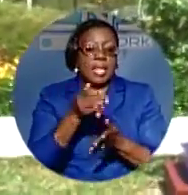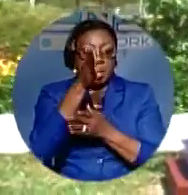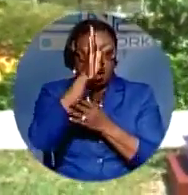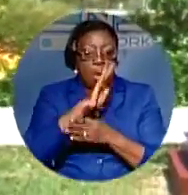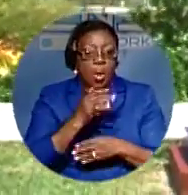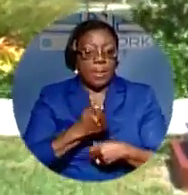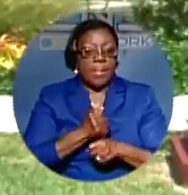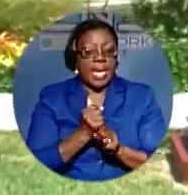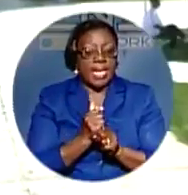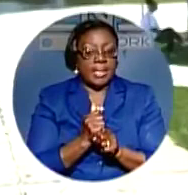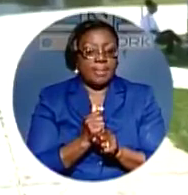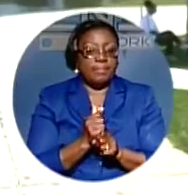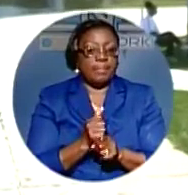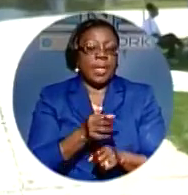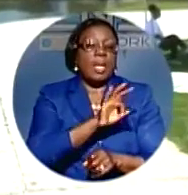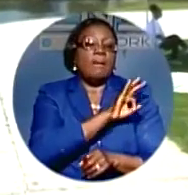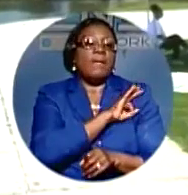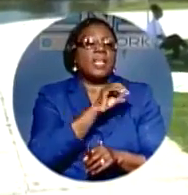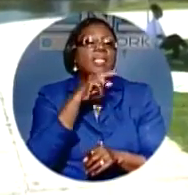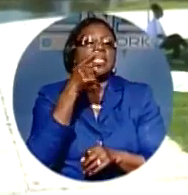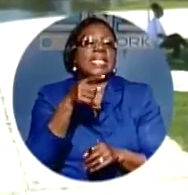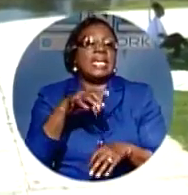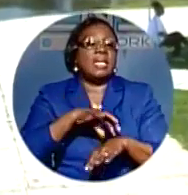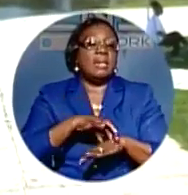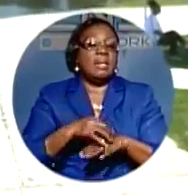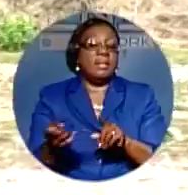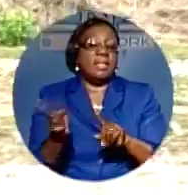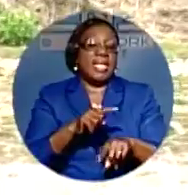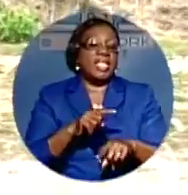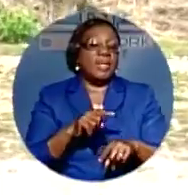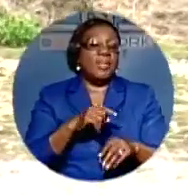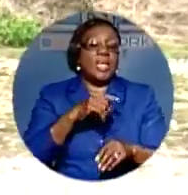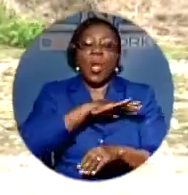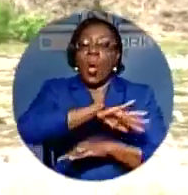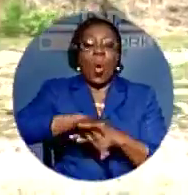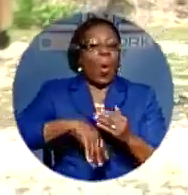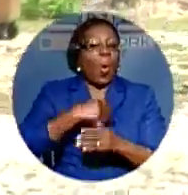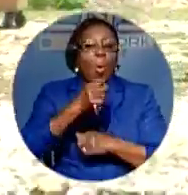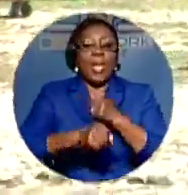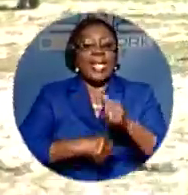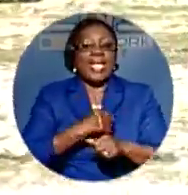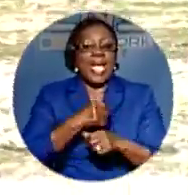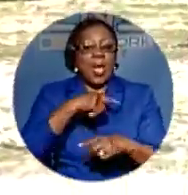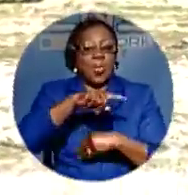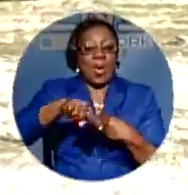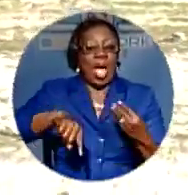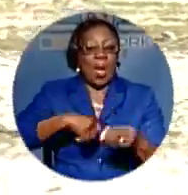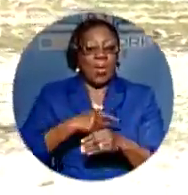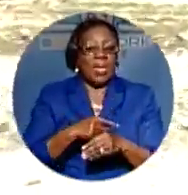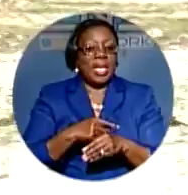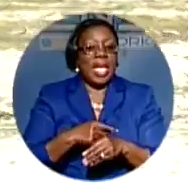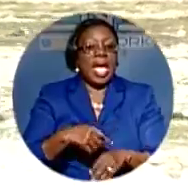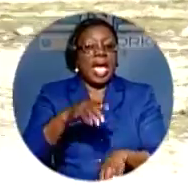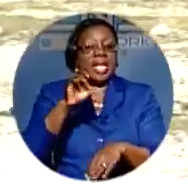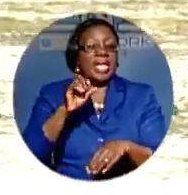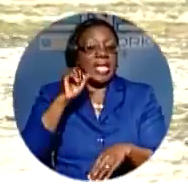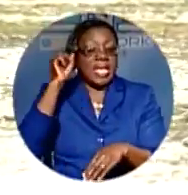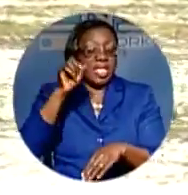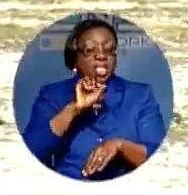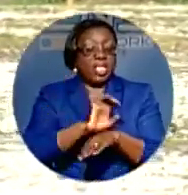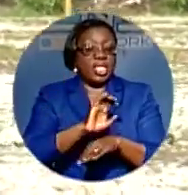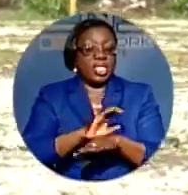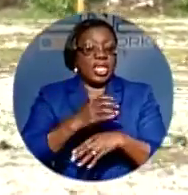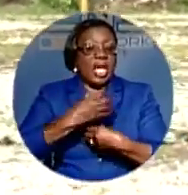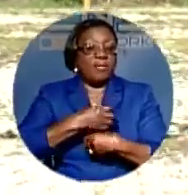God. Ferguson says Earth Day really should be all year round, and to that end, the Blake Road based church has created a unique